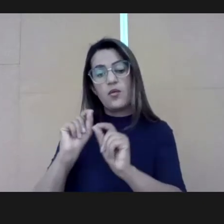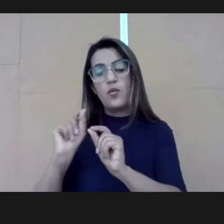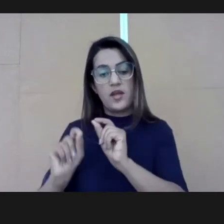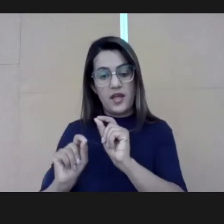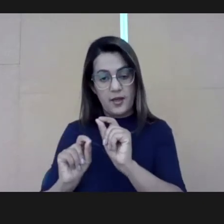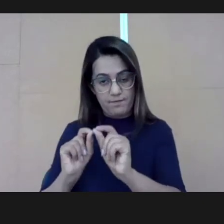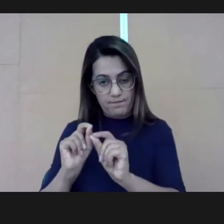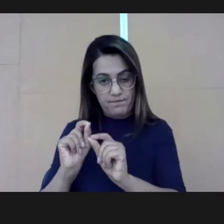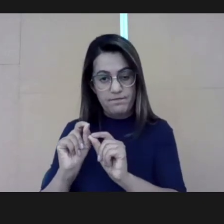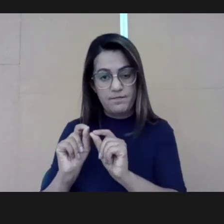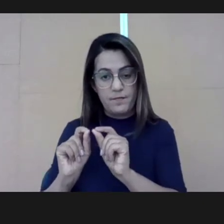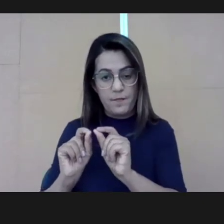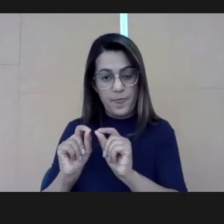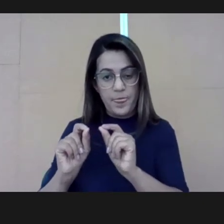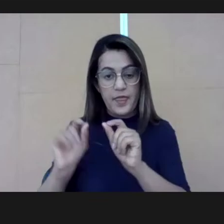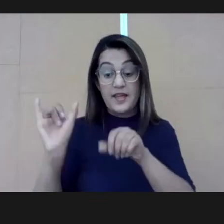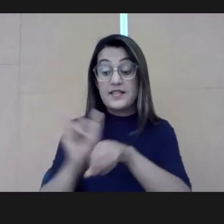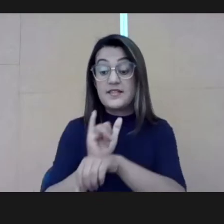their reality.